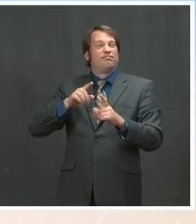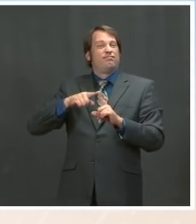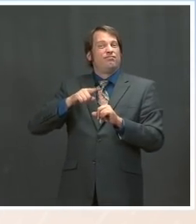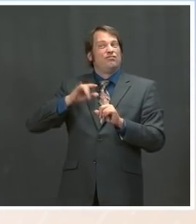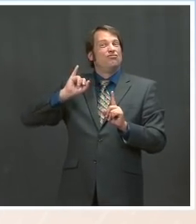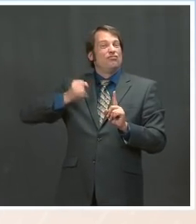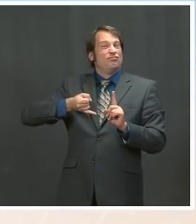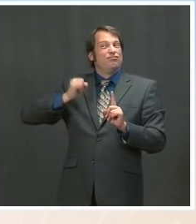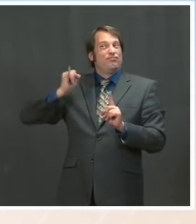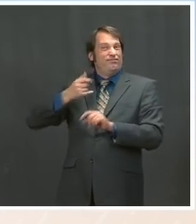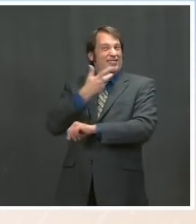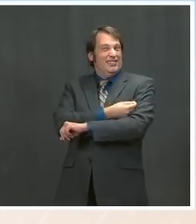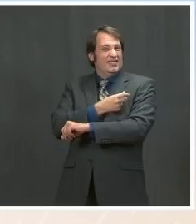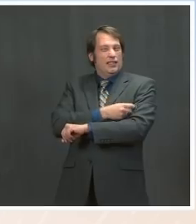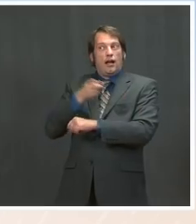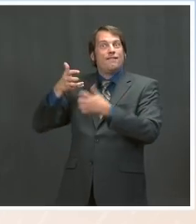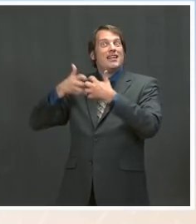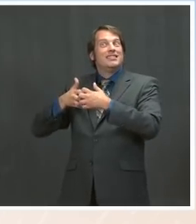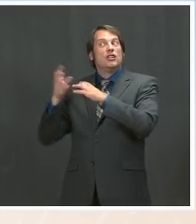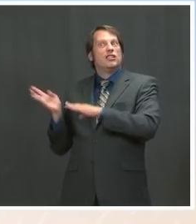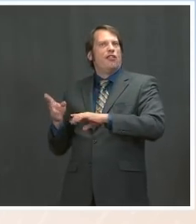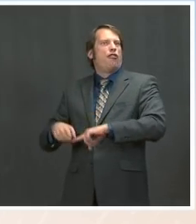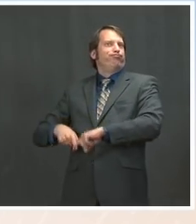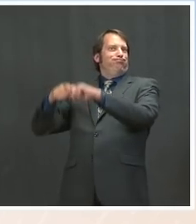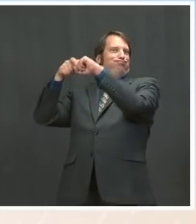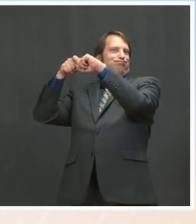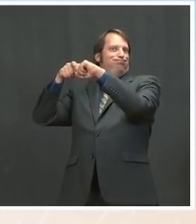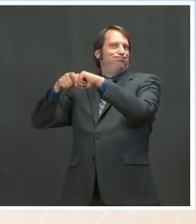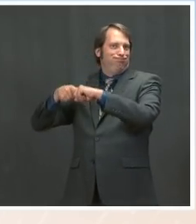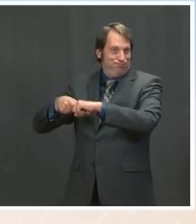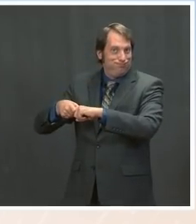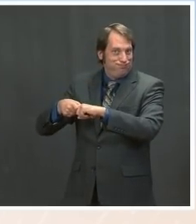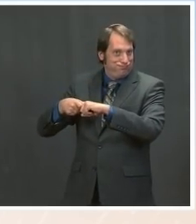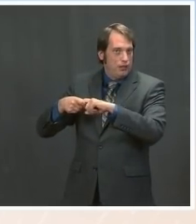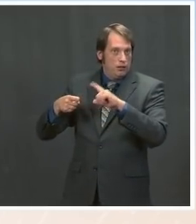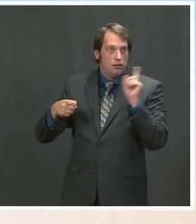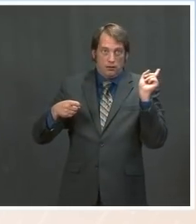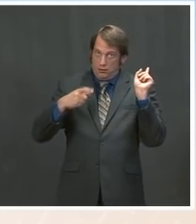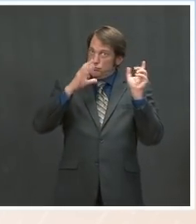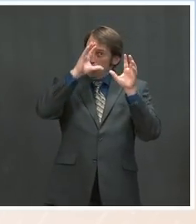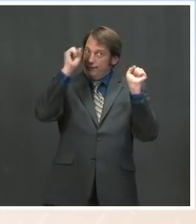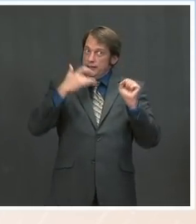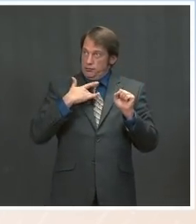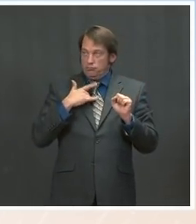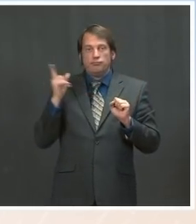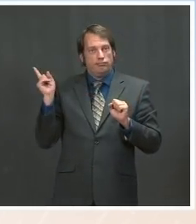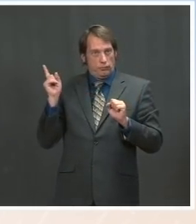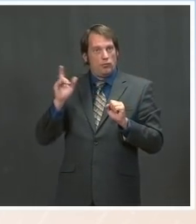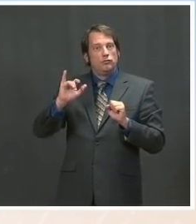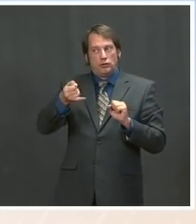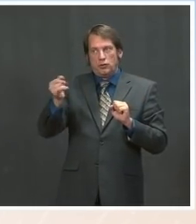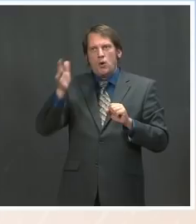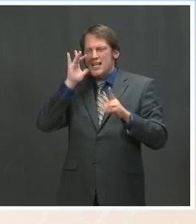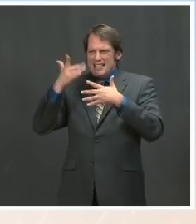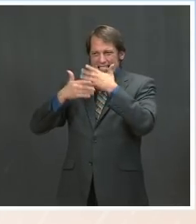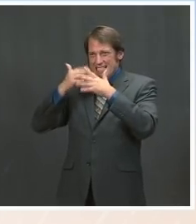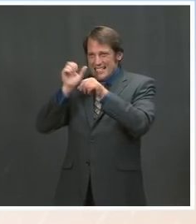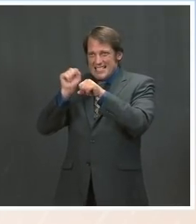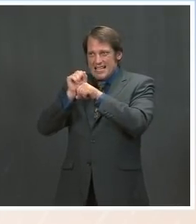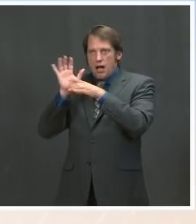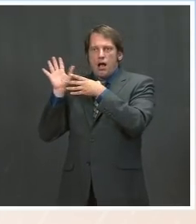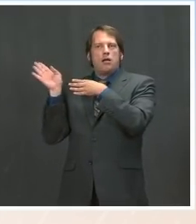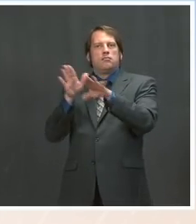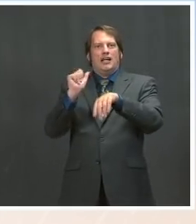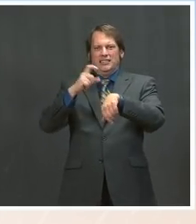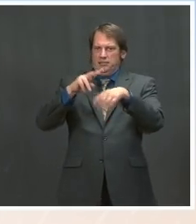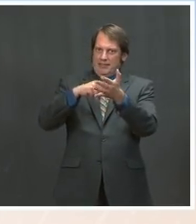is the administration still expecting Johnson & Johnson to be on track to deliver its promised amount of doses by the end of the month? Ms. Well, I think the